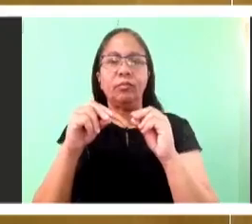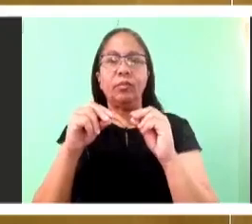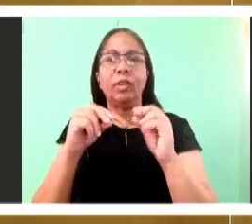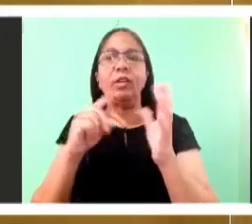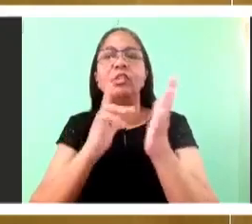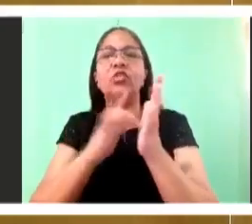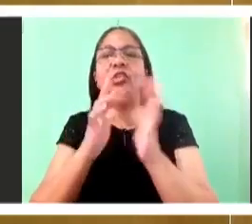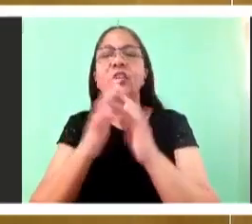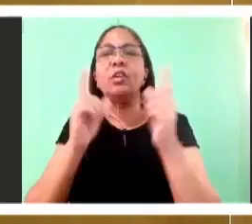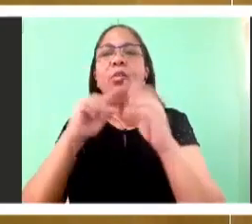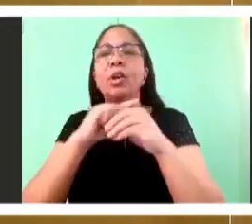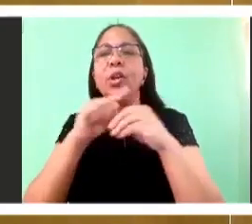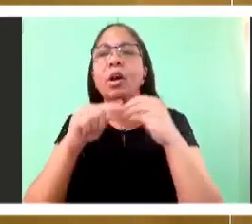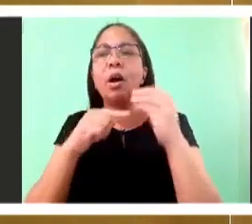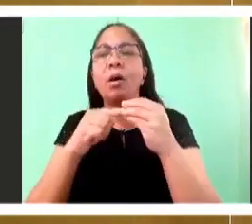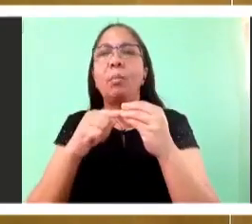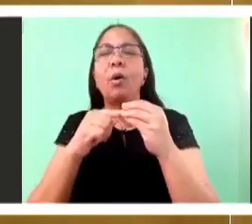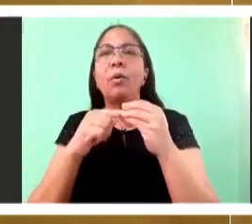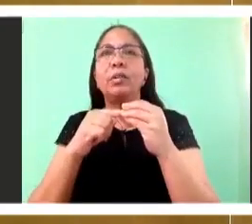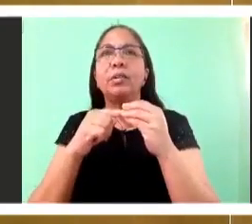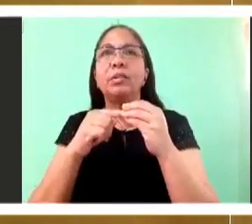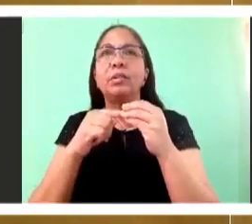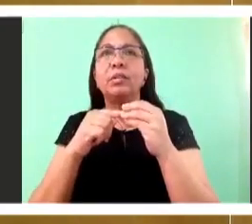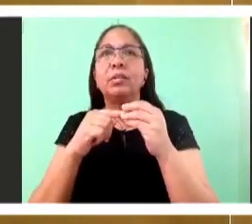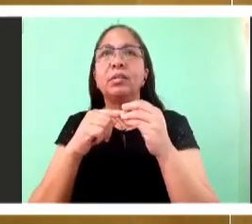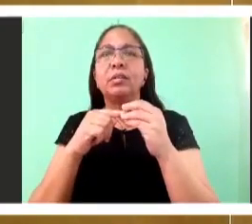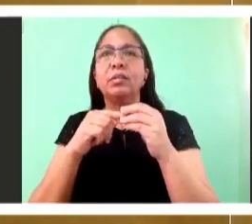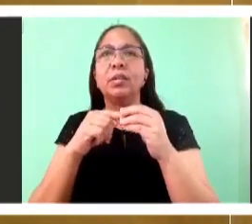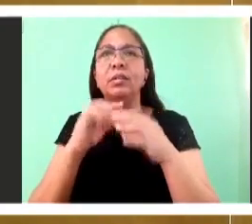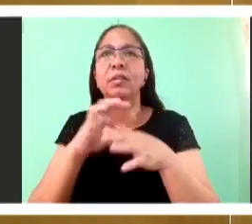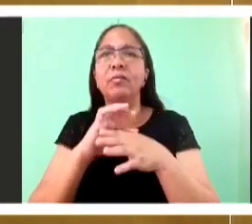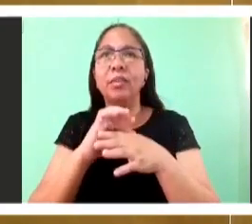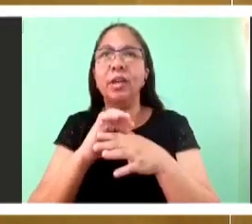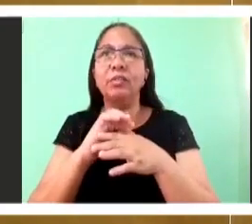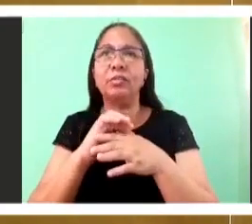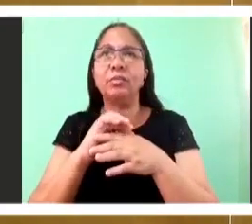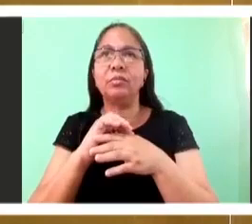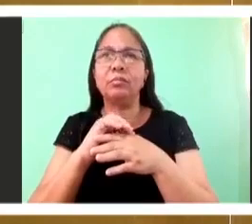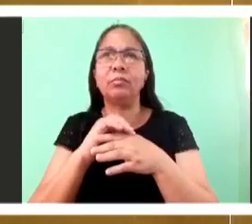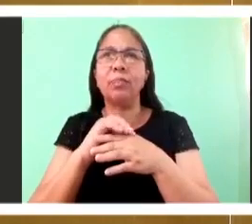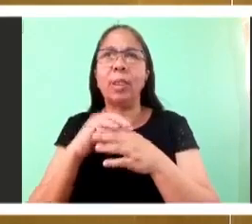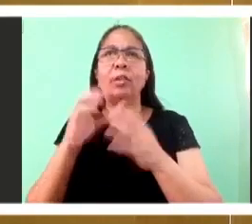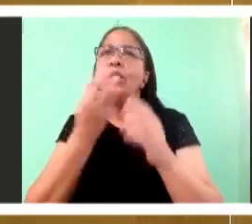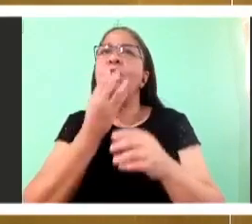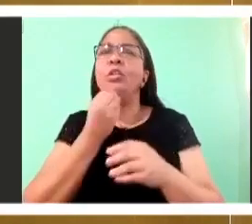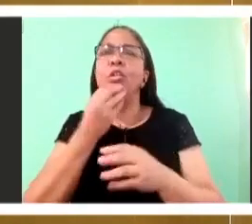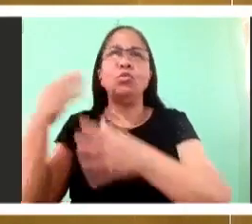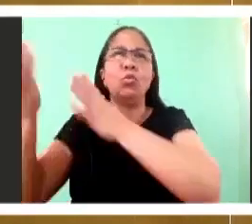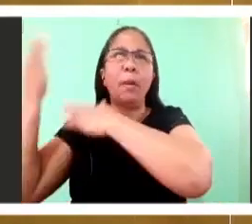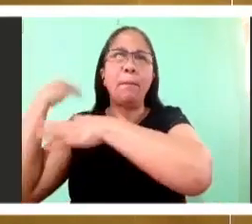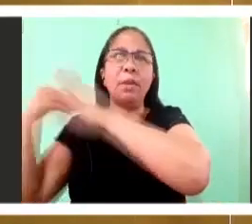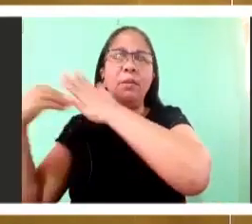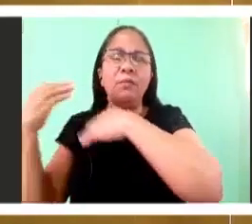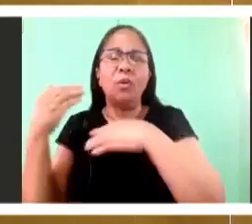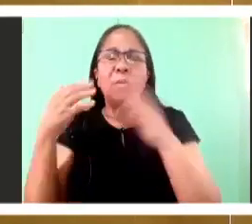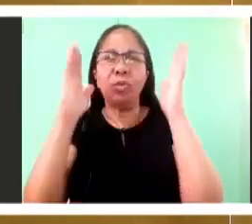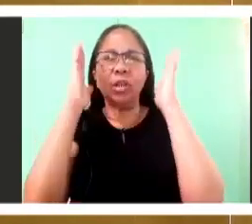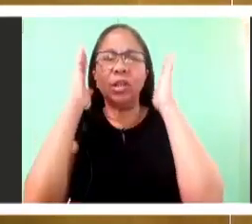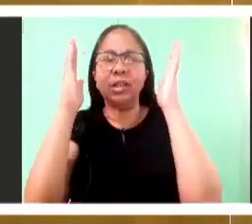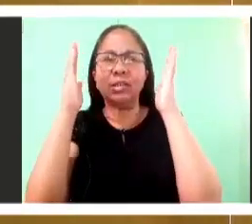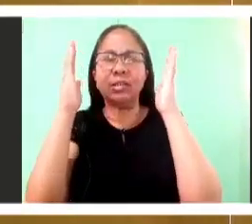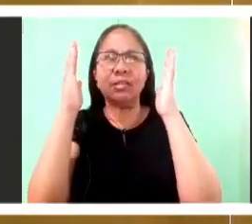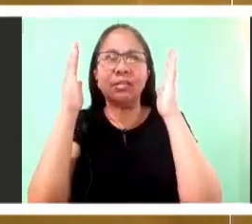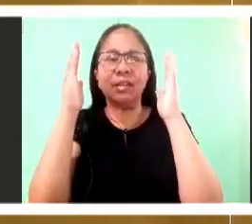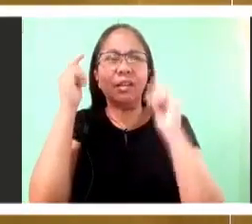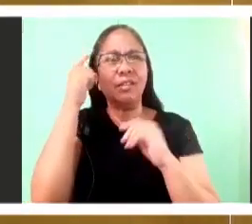rightly, they would have been alarmed. As we also saw, drinking of the blood was prohibited